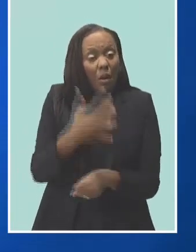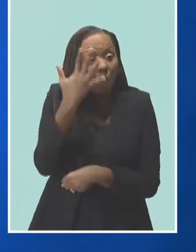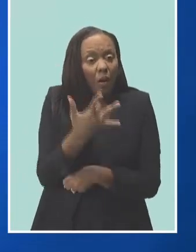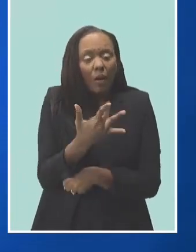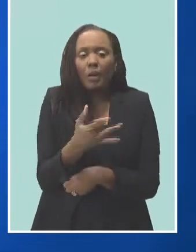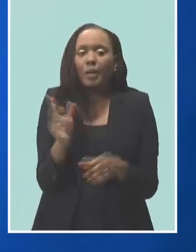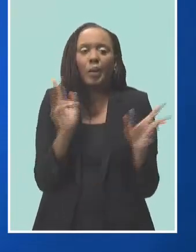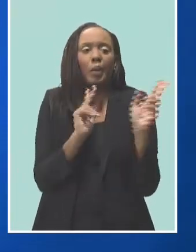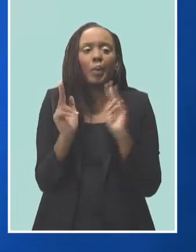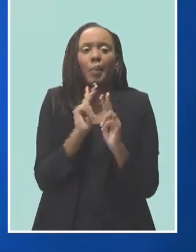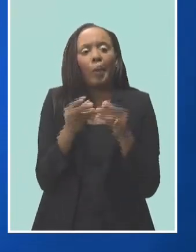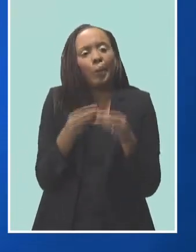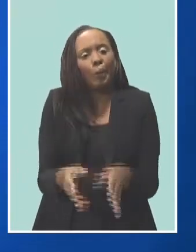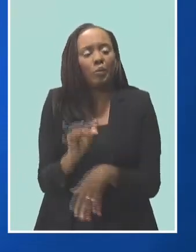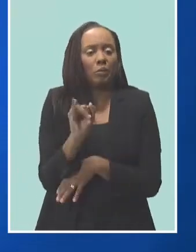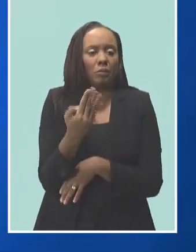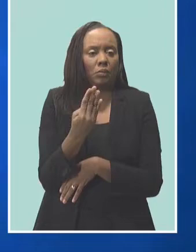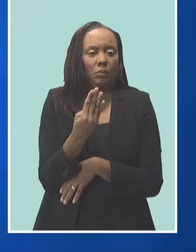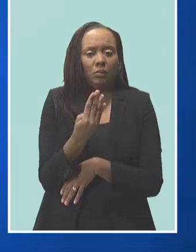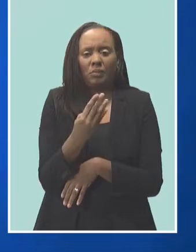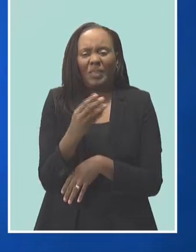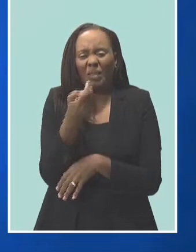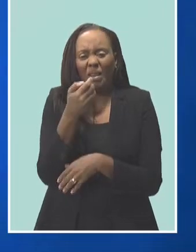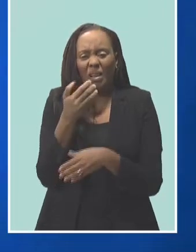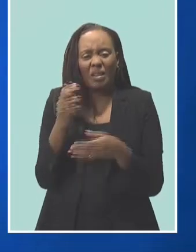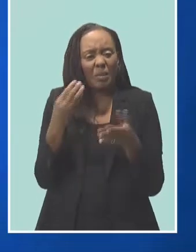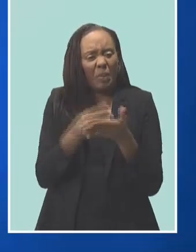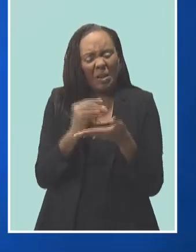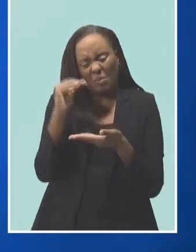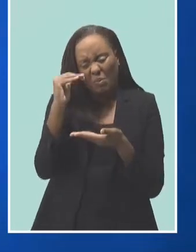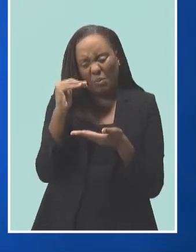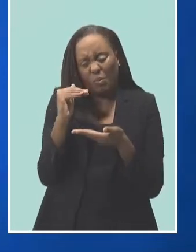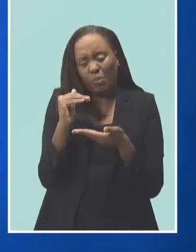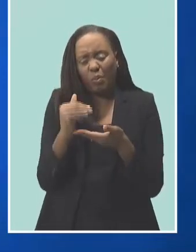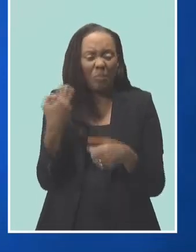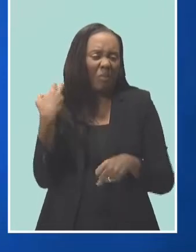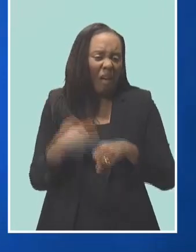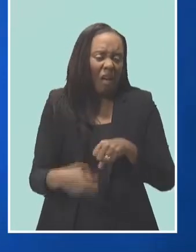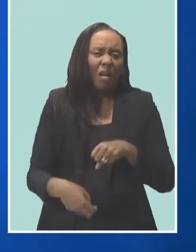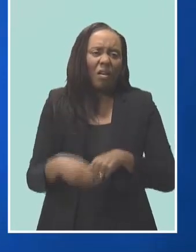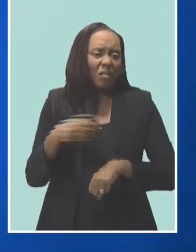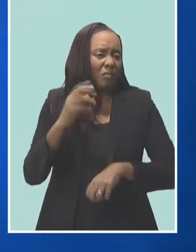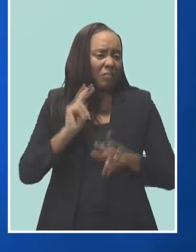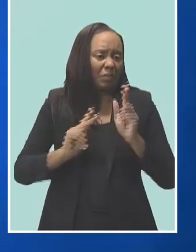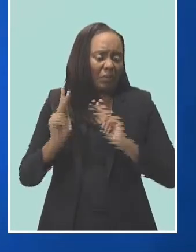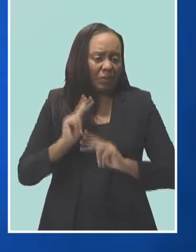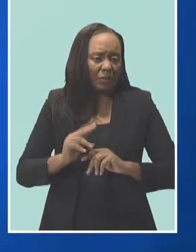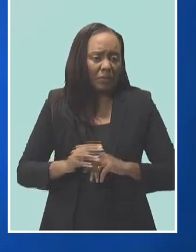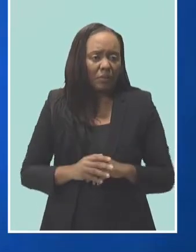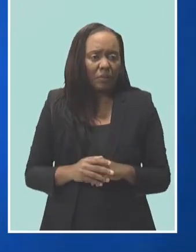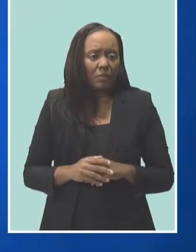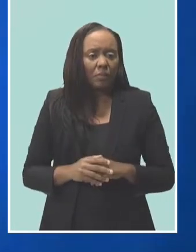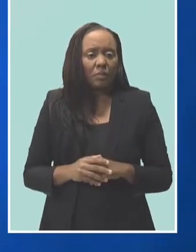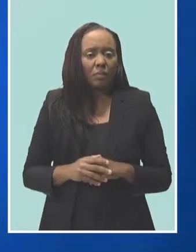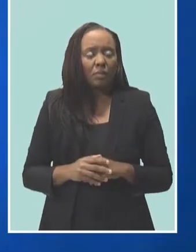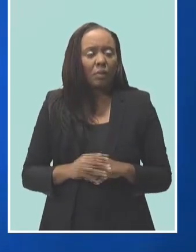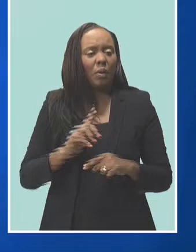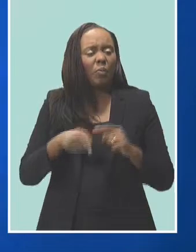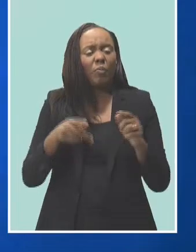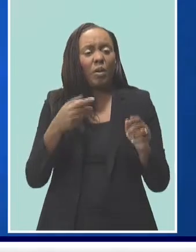with limited income, has made it even more difficult for those living with the condition. Stress triggers flares.